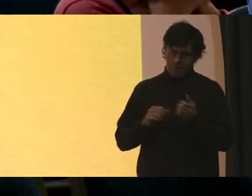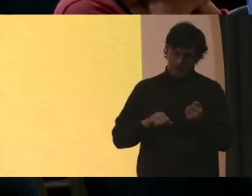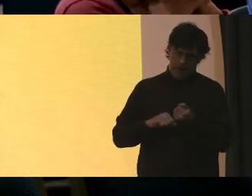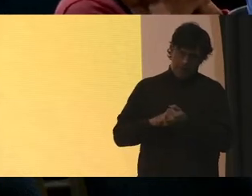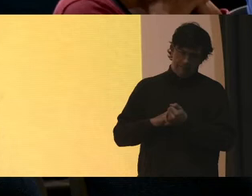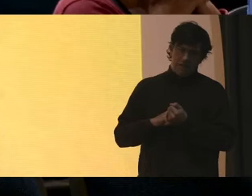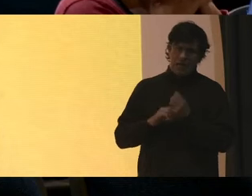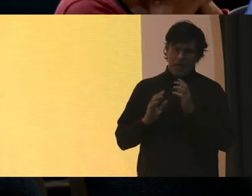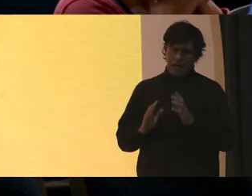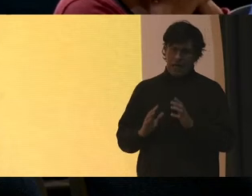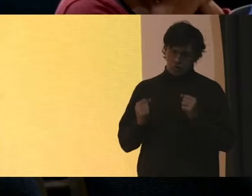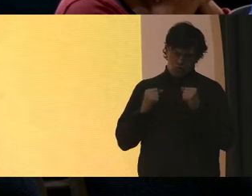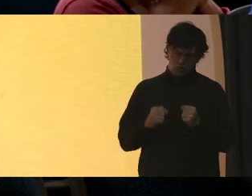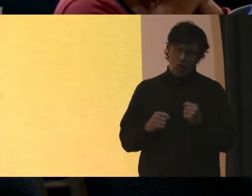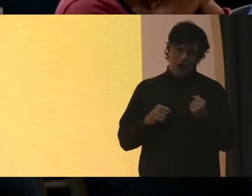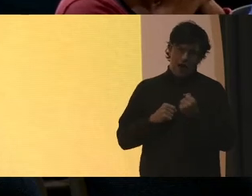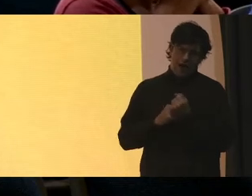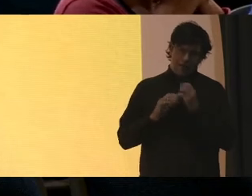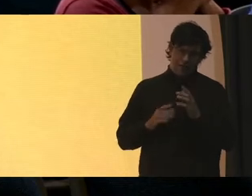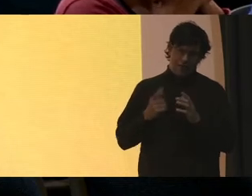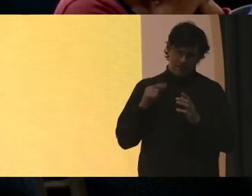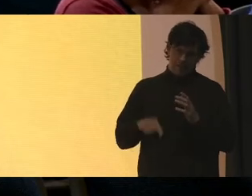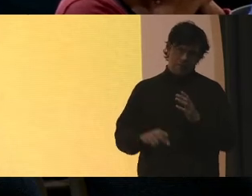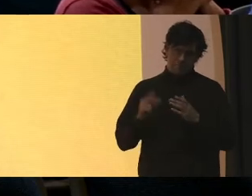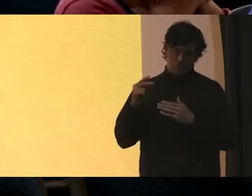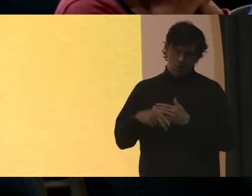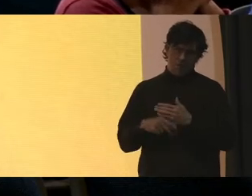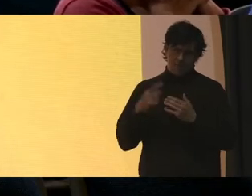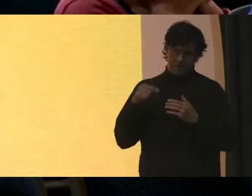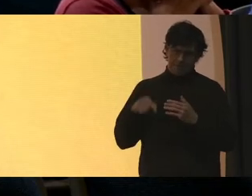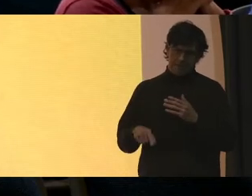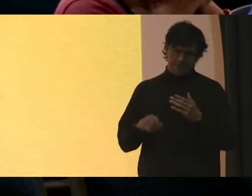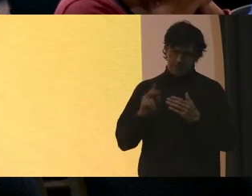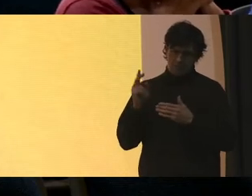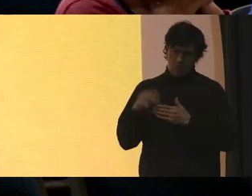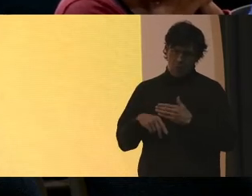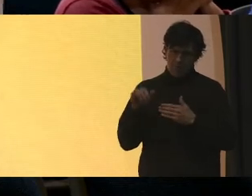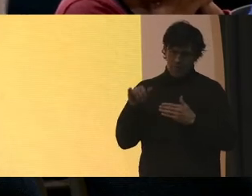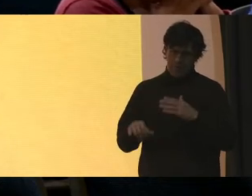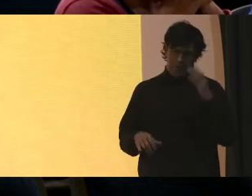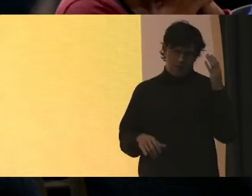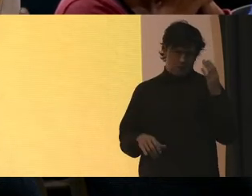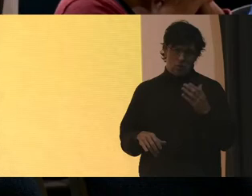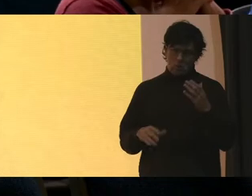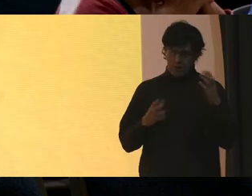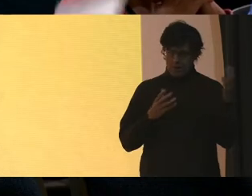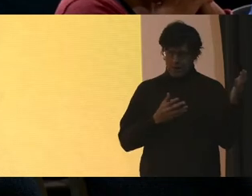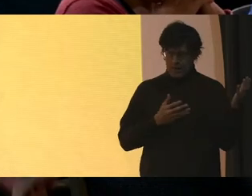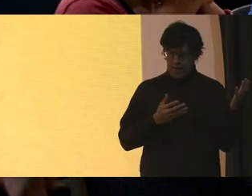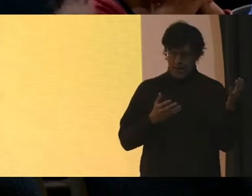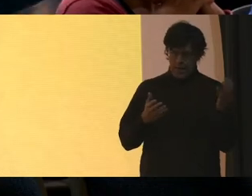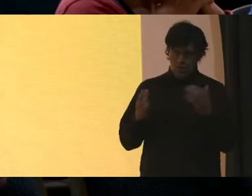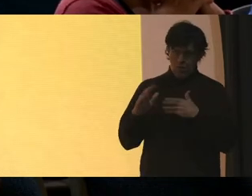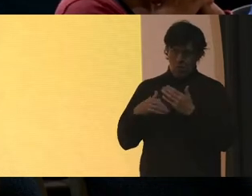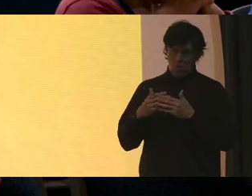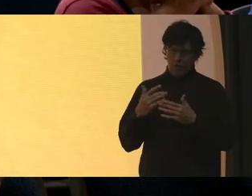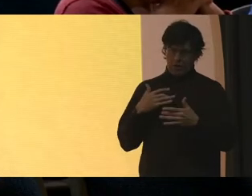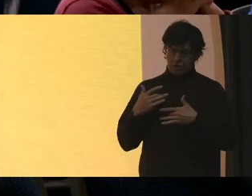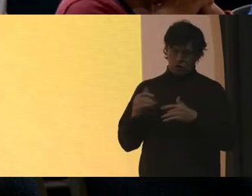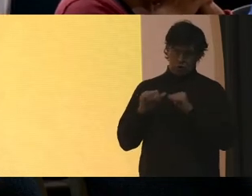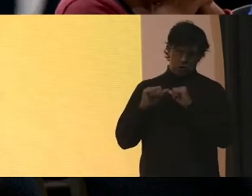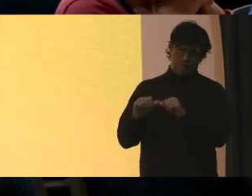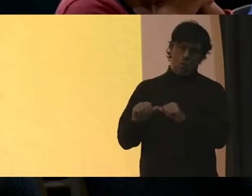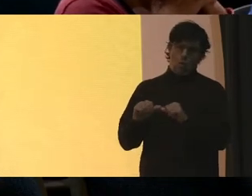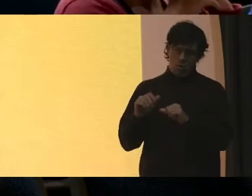A strong advocate for this program Because it is the program that's going to carry all of these concerns forward